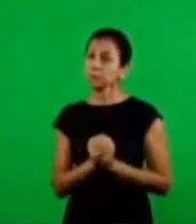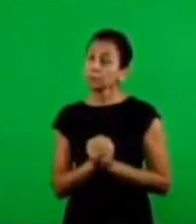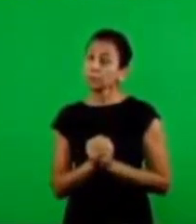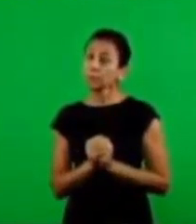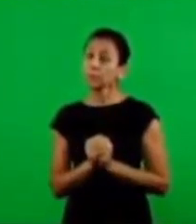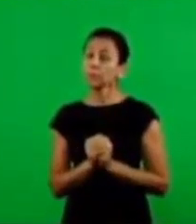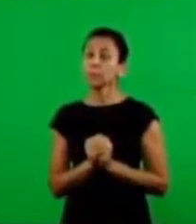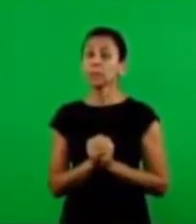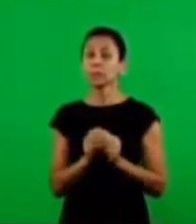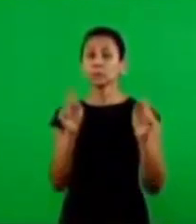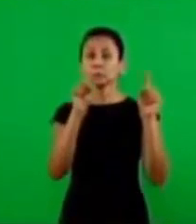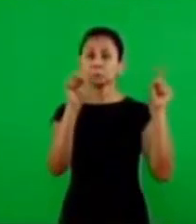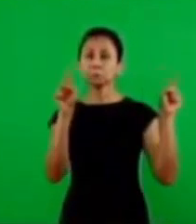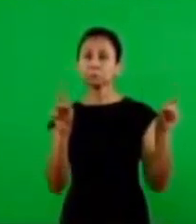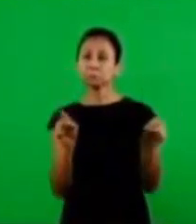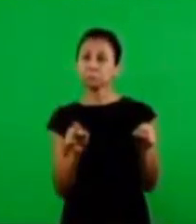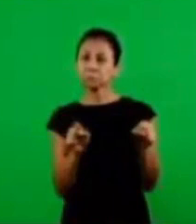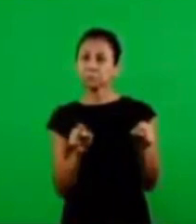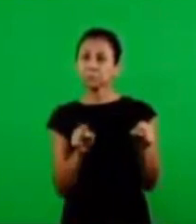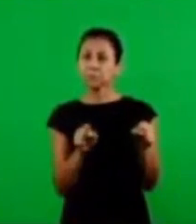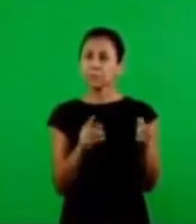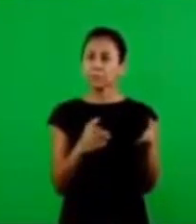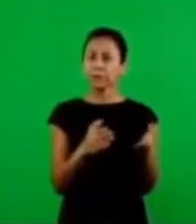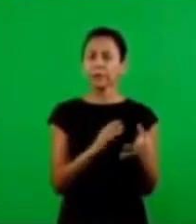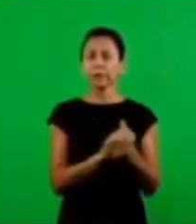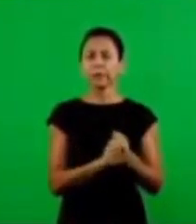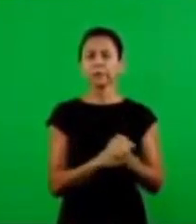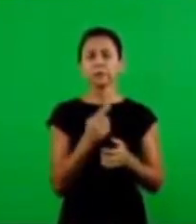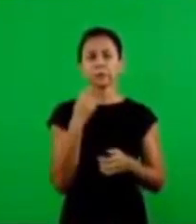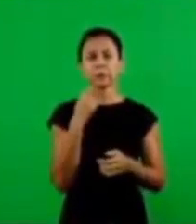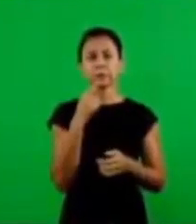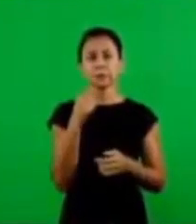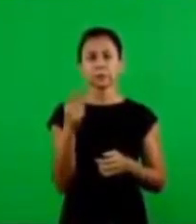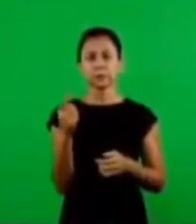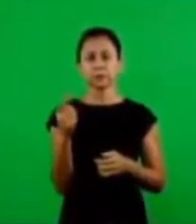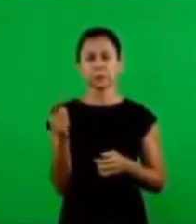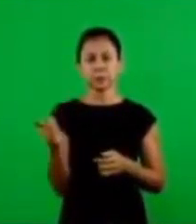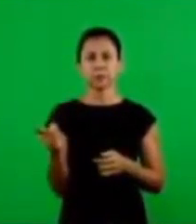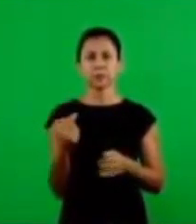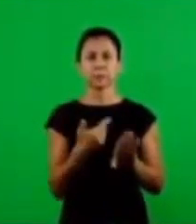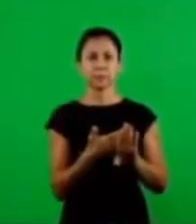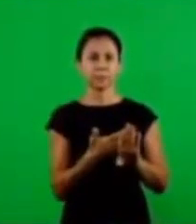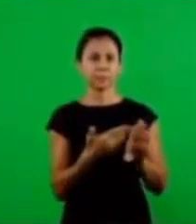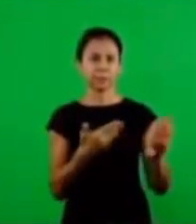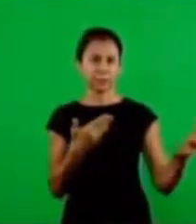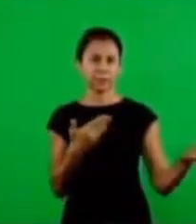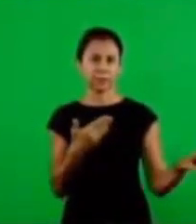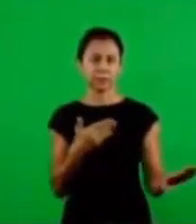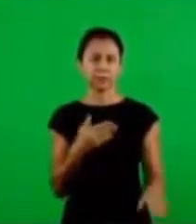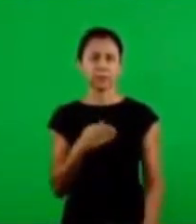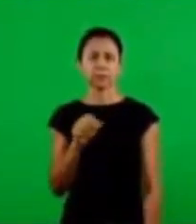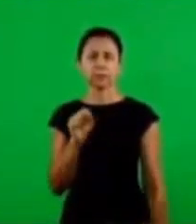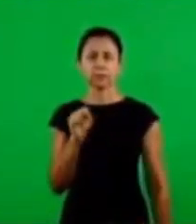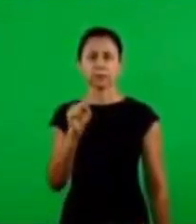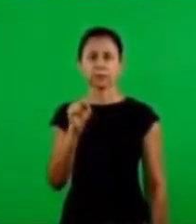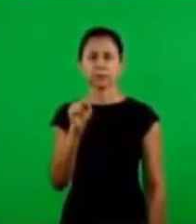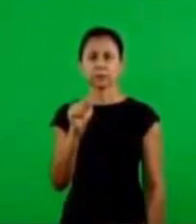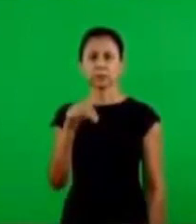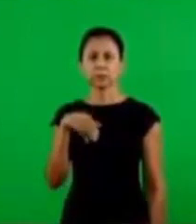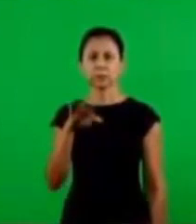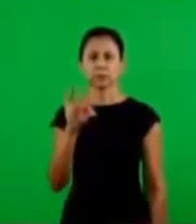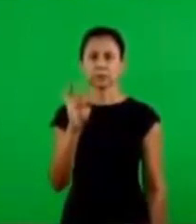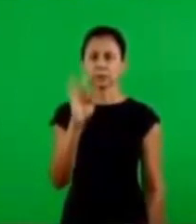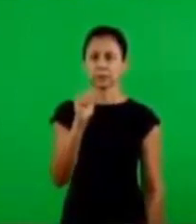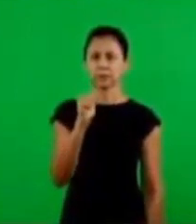for a period called the period of the easter the celebration everybody does in one way